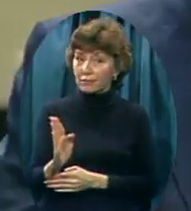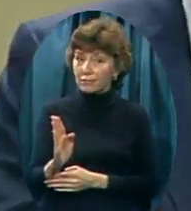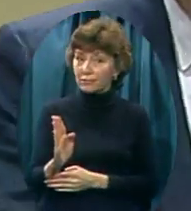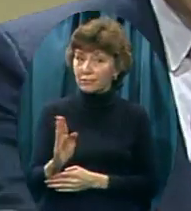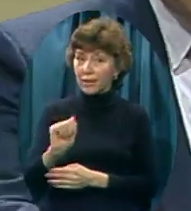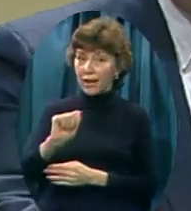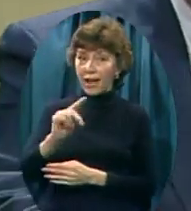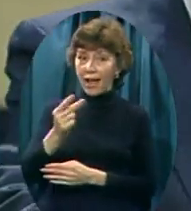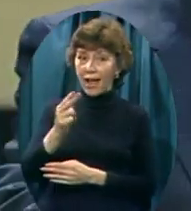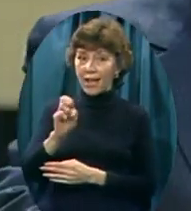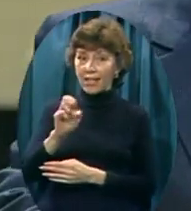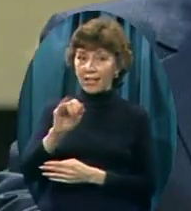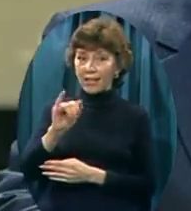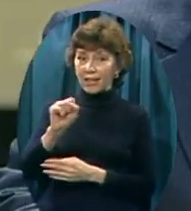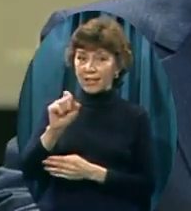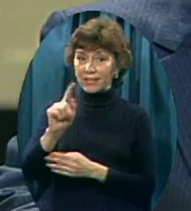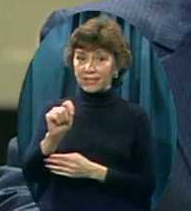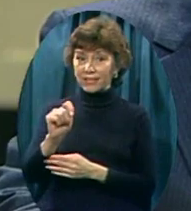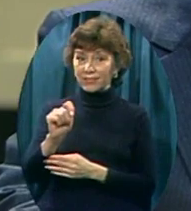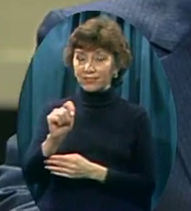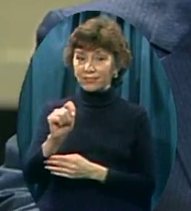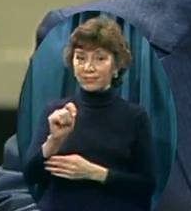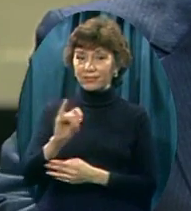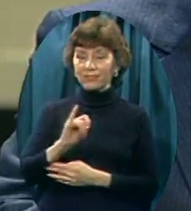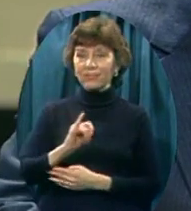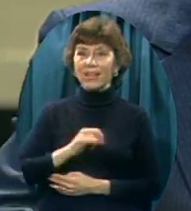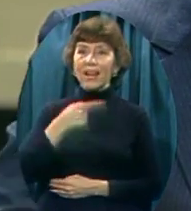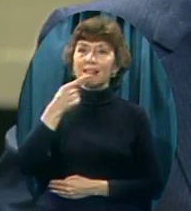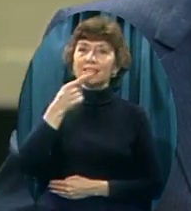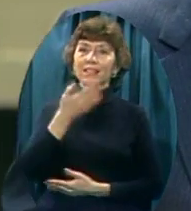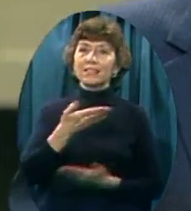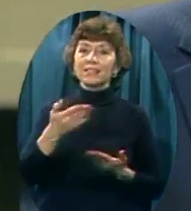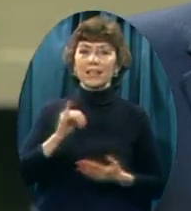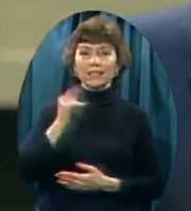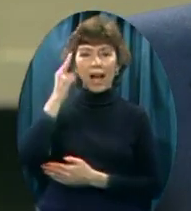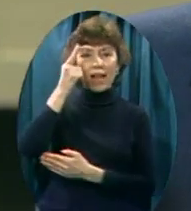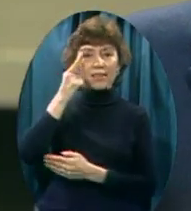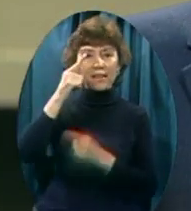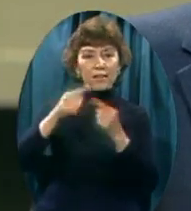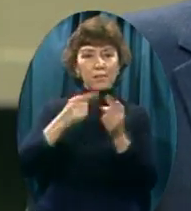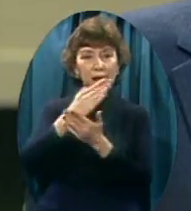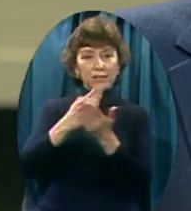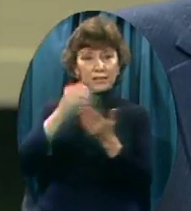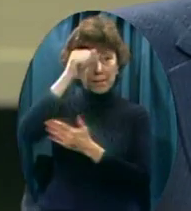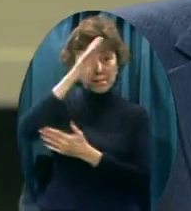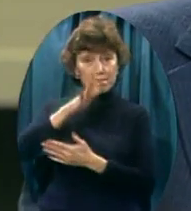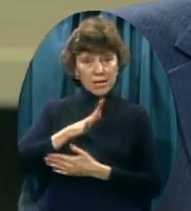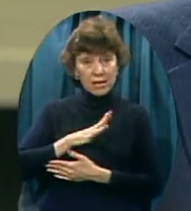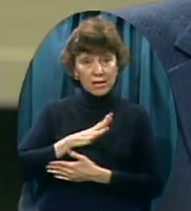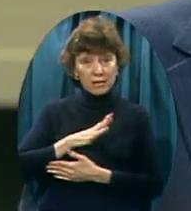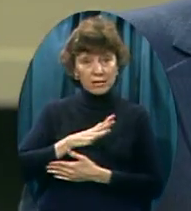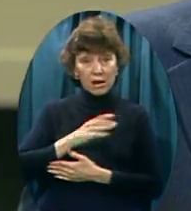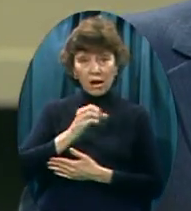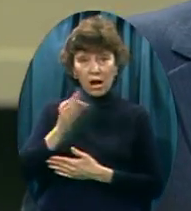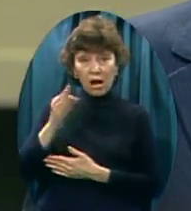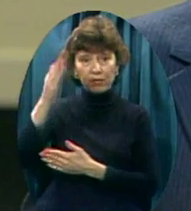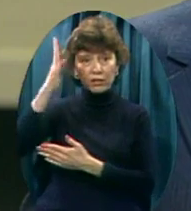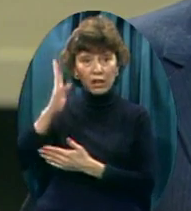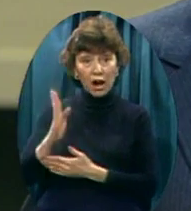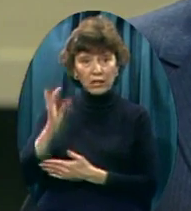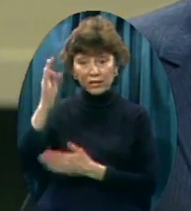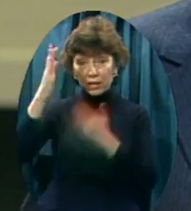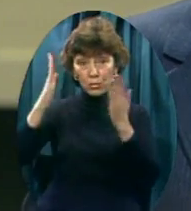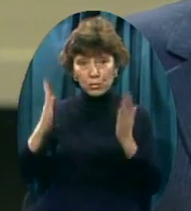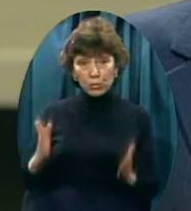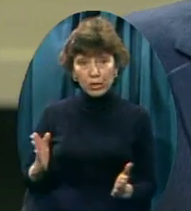I think when I say Of these things I say these things I think of some Men of God I know And you know Who cannot write An article